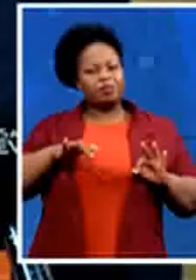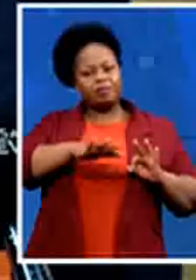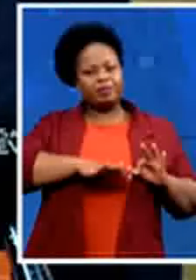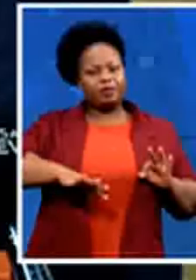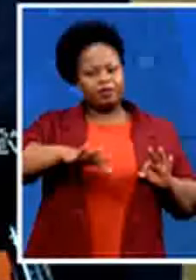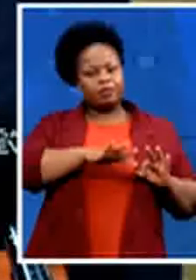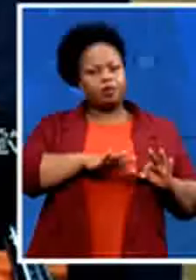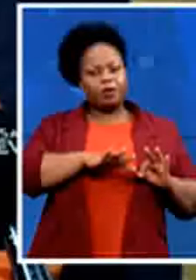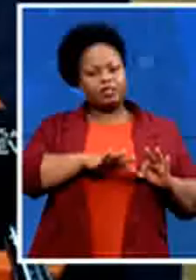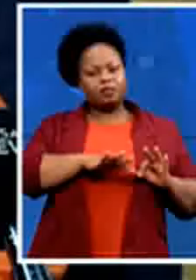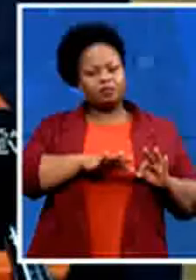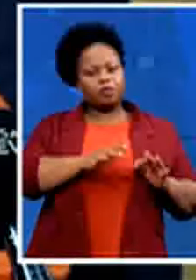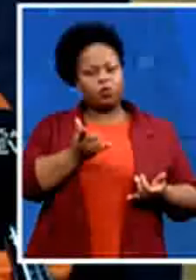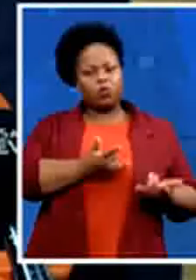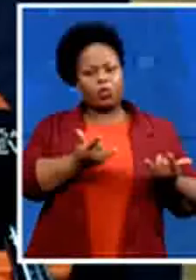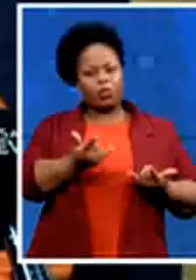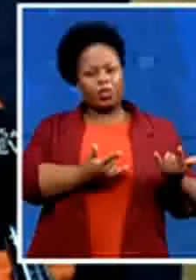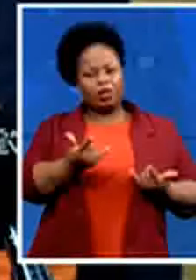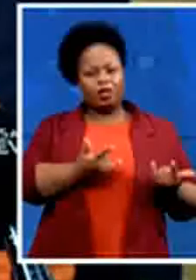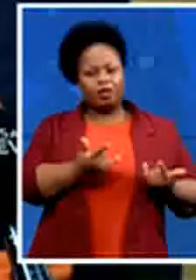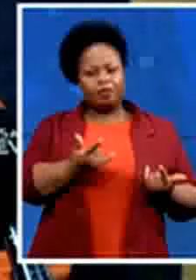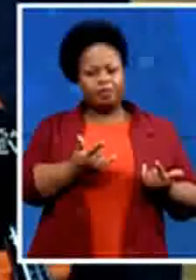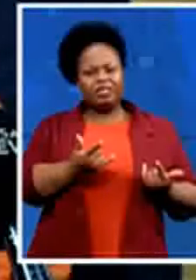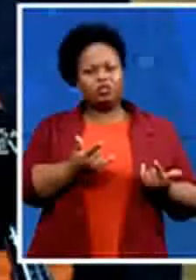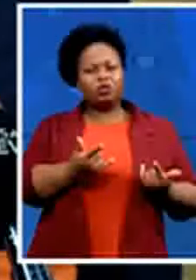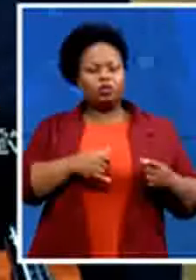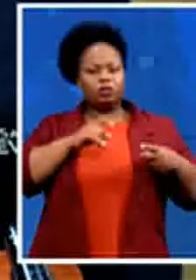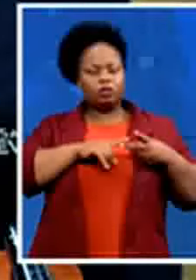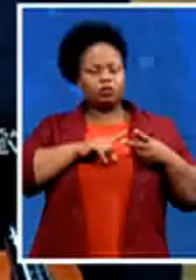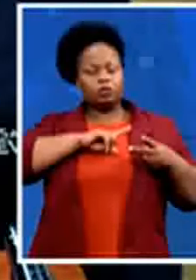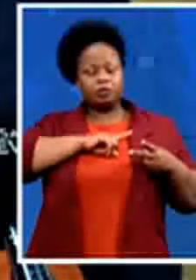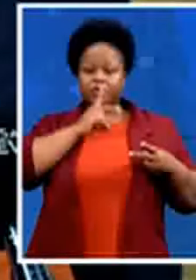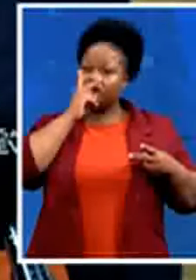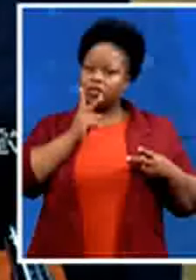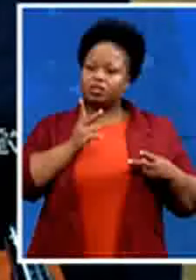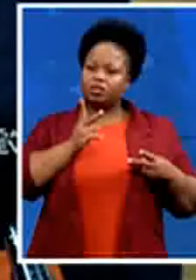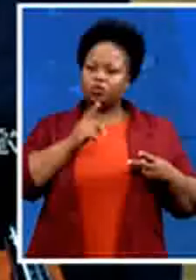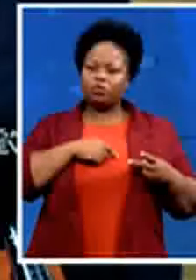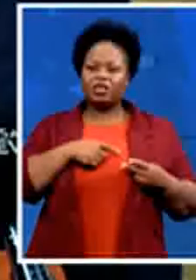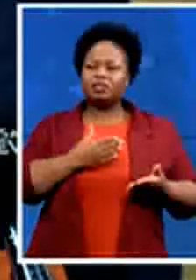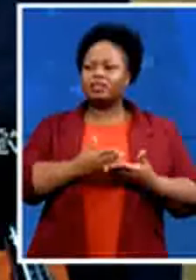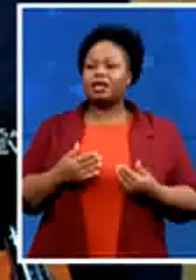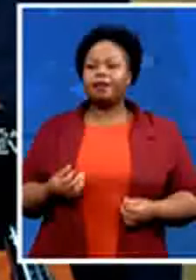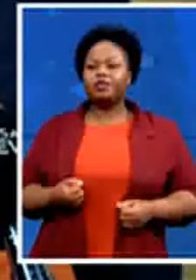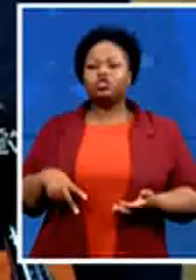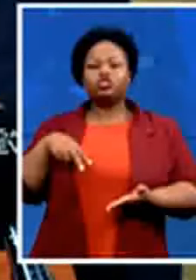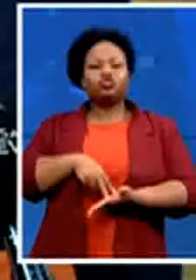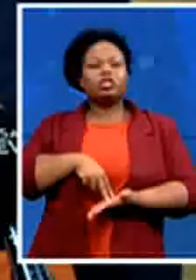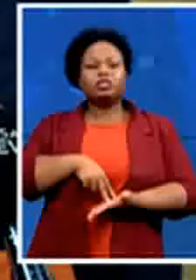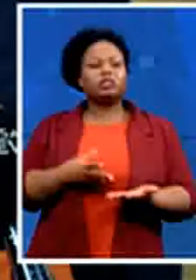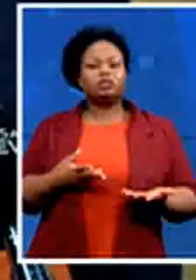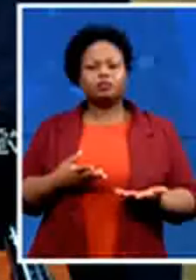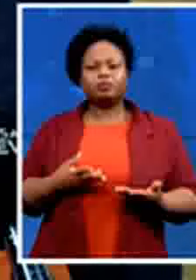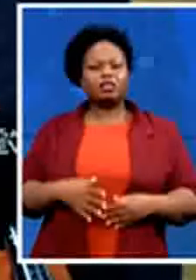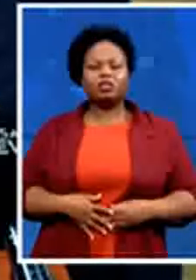today our informal traders how they send in the streets with no no known facilities then